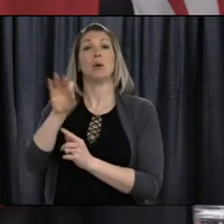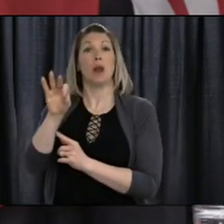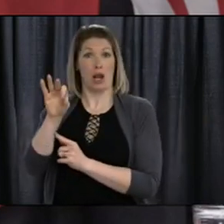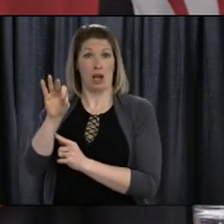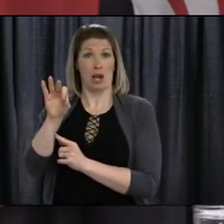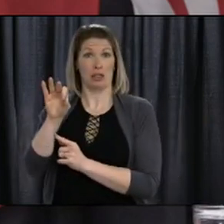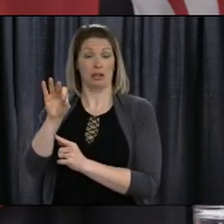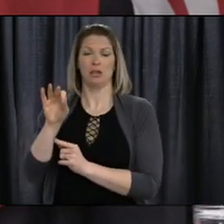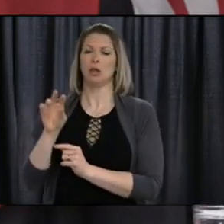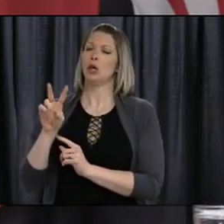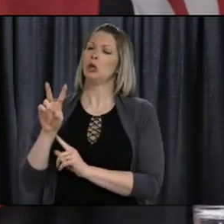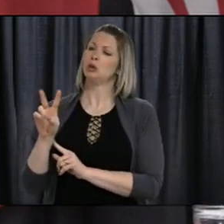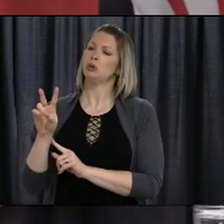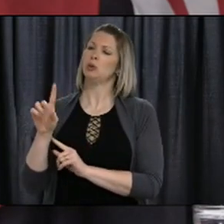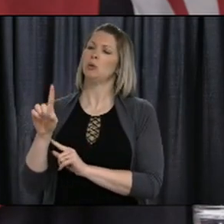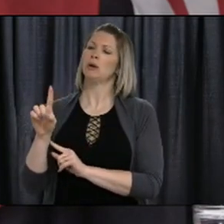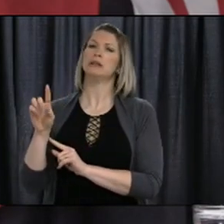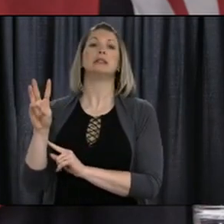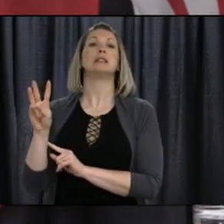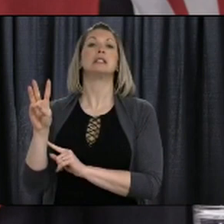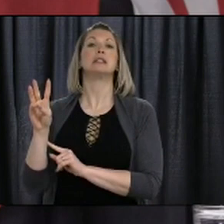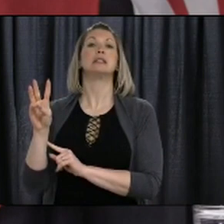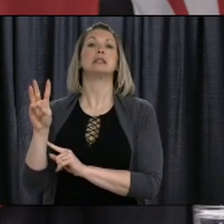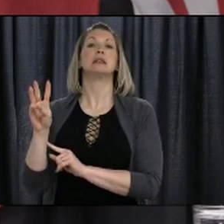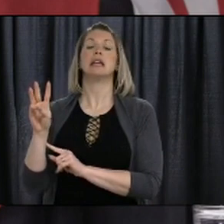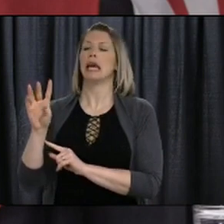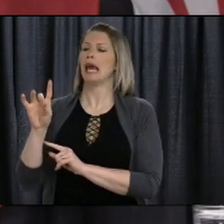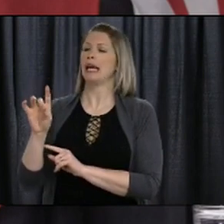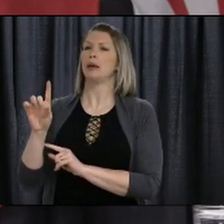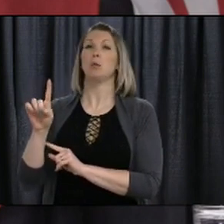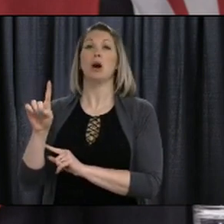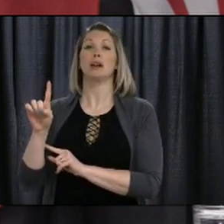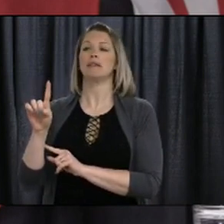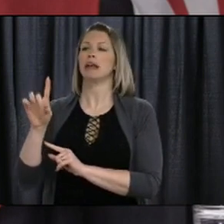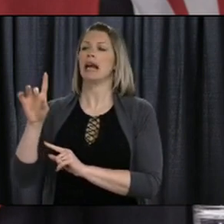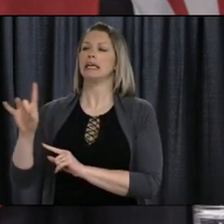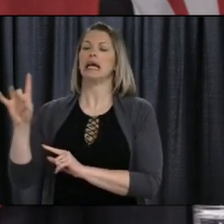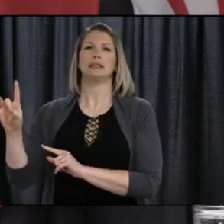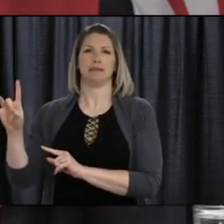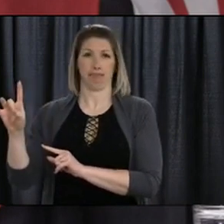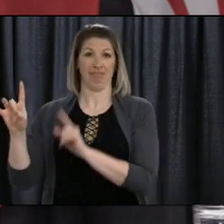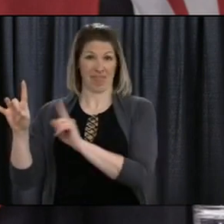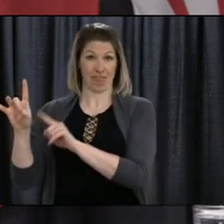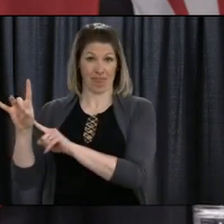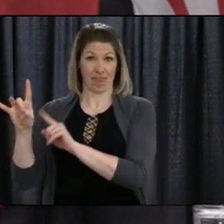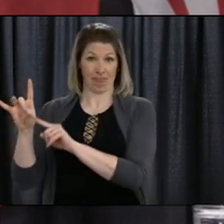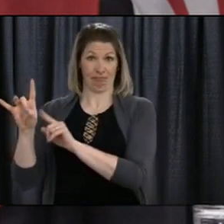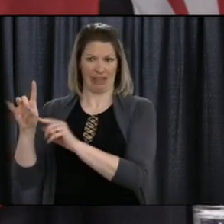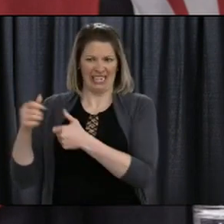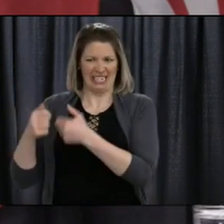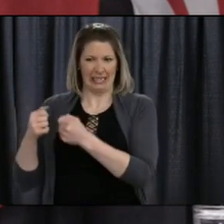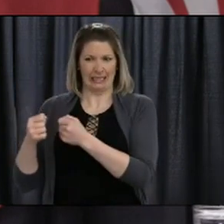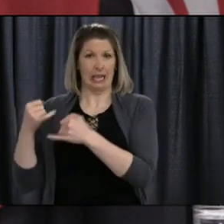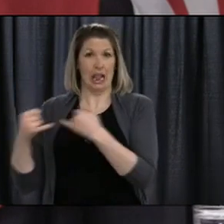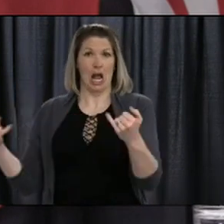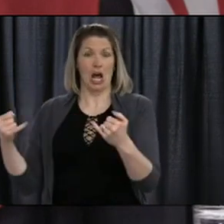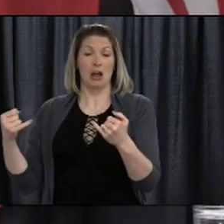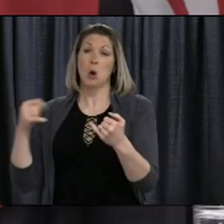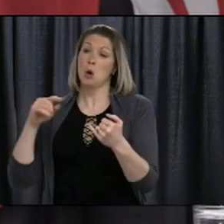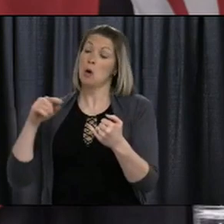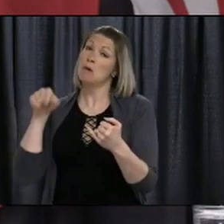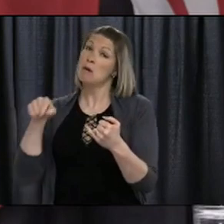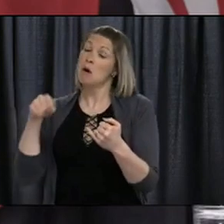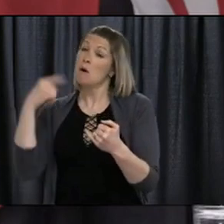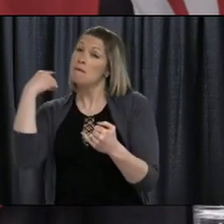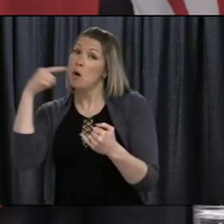-216-8188. This is exclusively for people who are